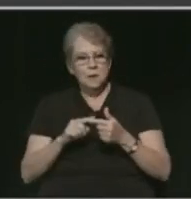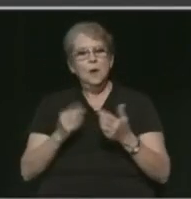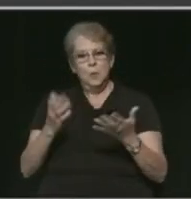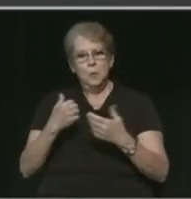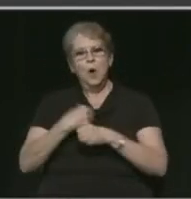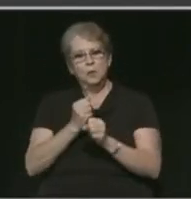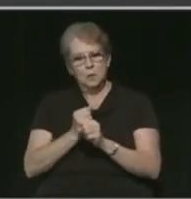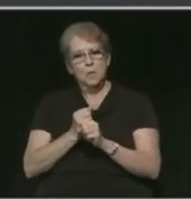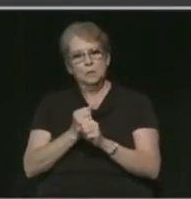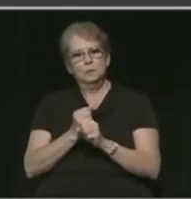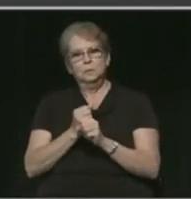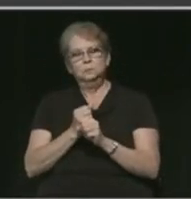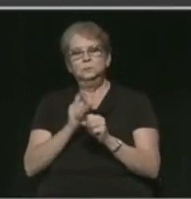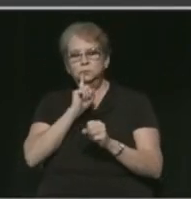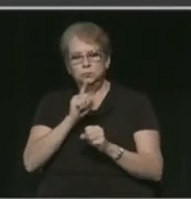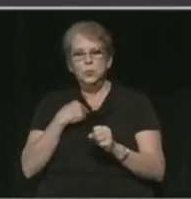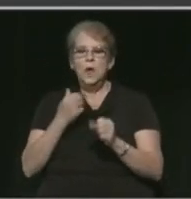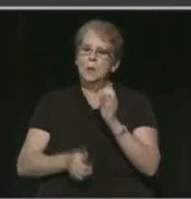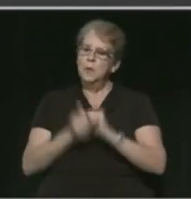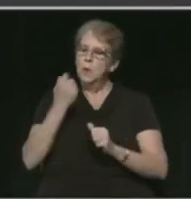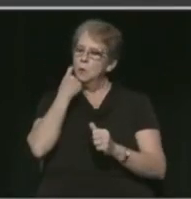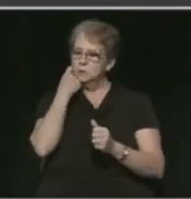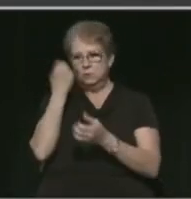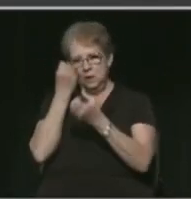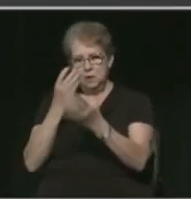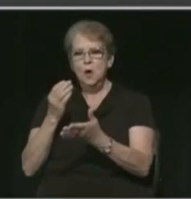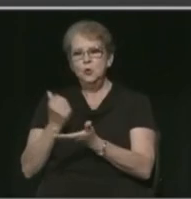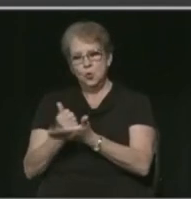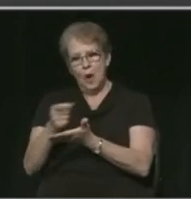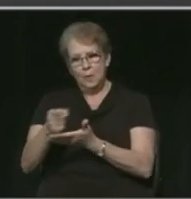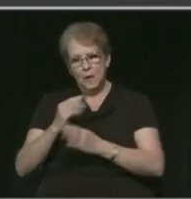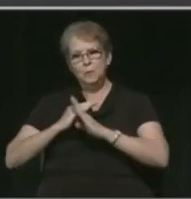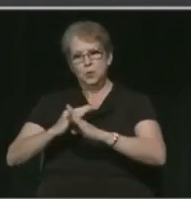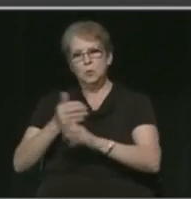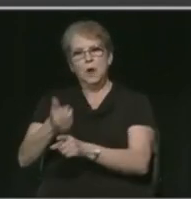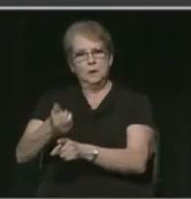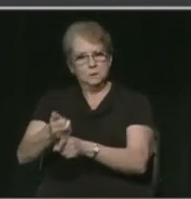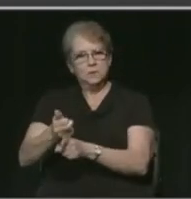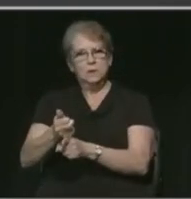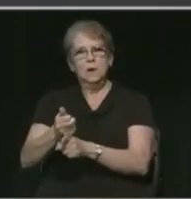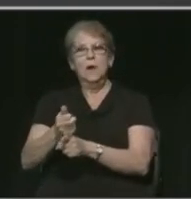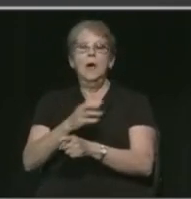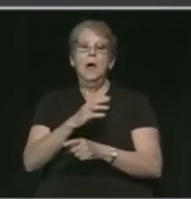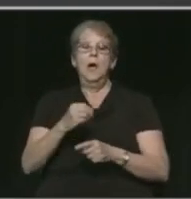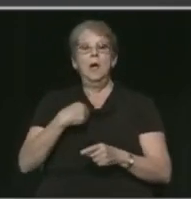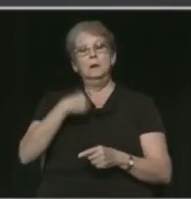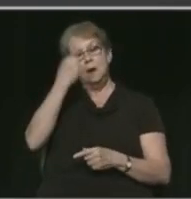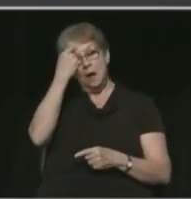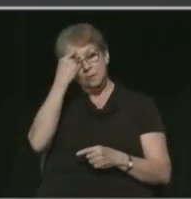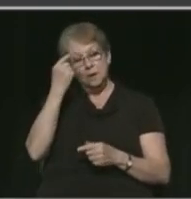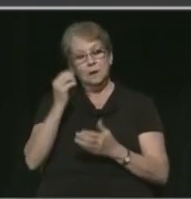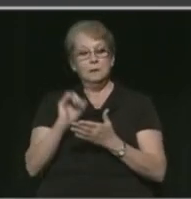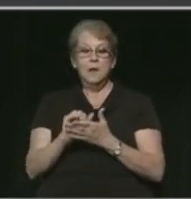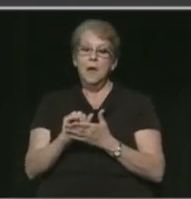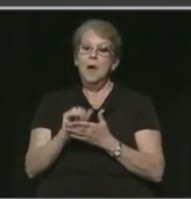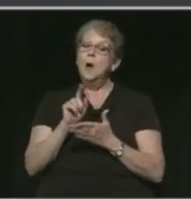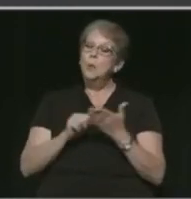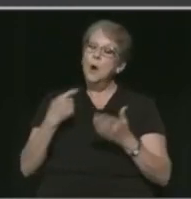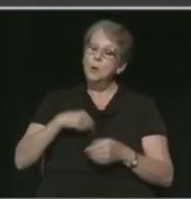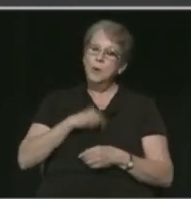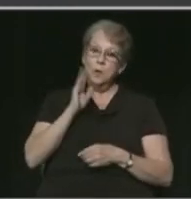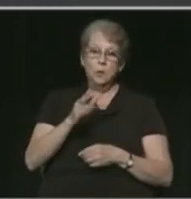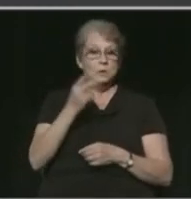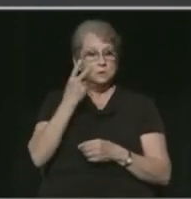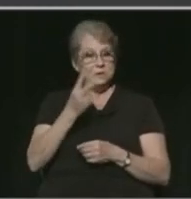in a way that gives them what they will need to protect themselves. And I think that, you know, what we will see